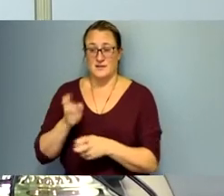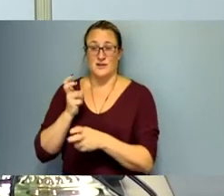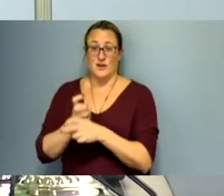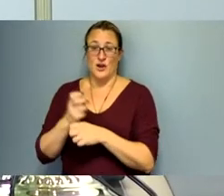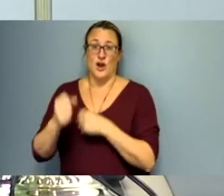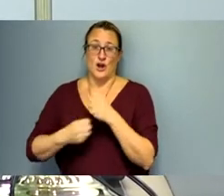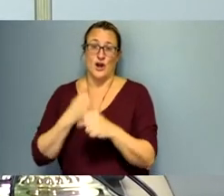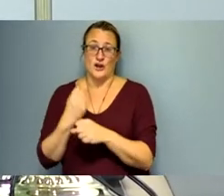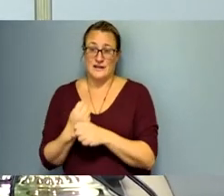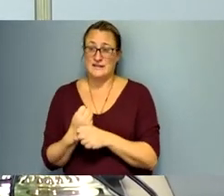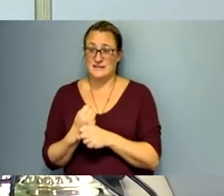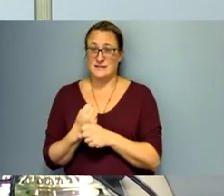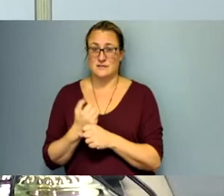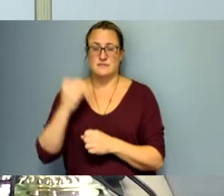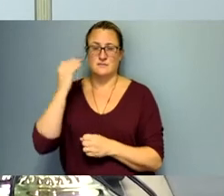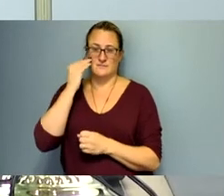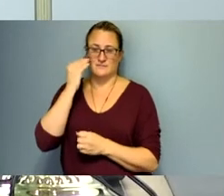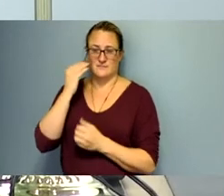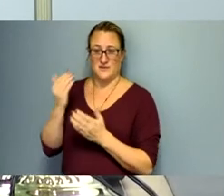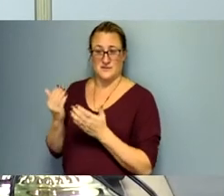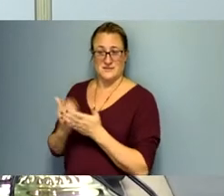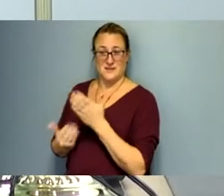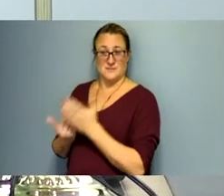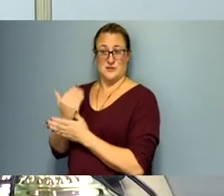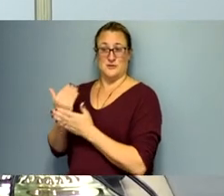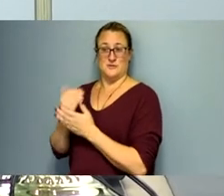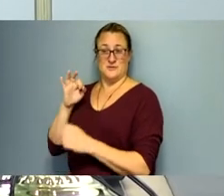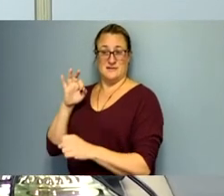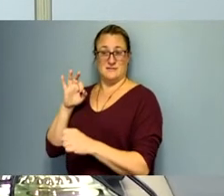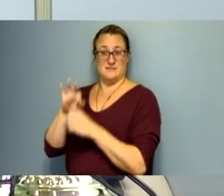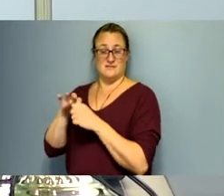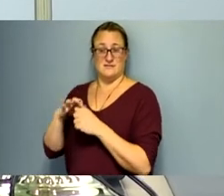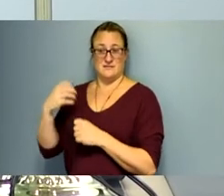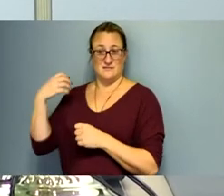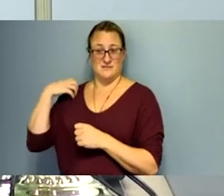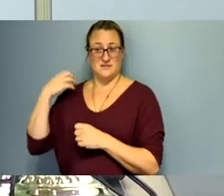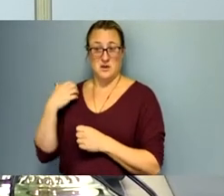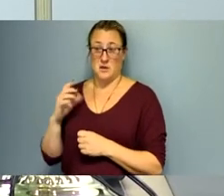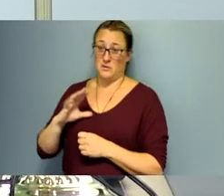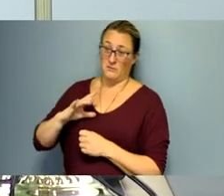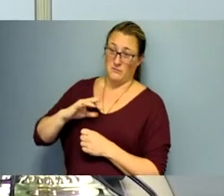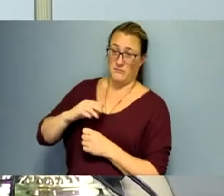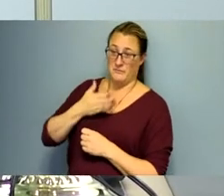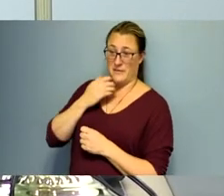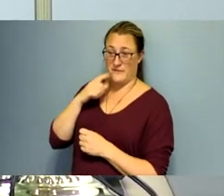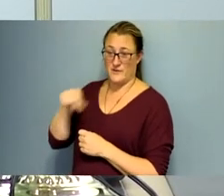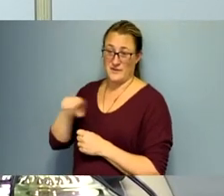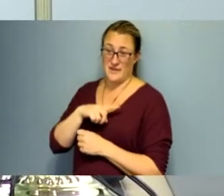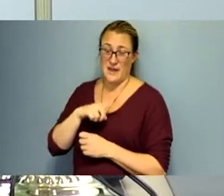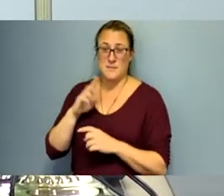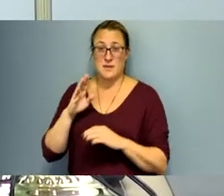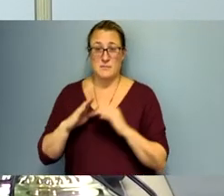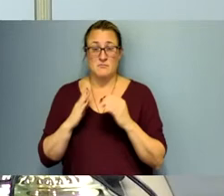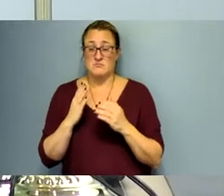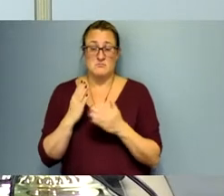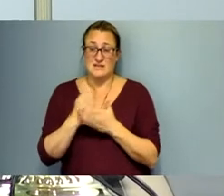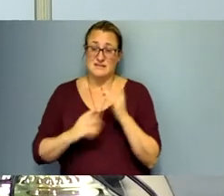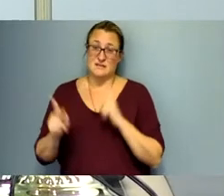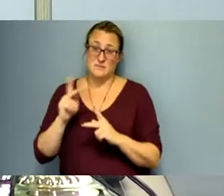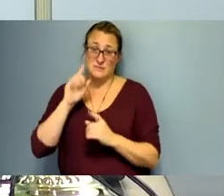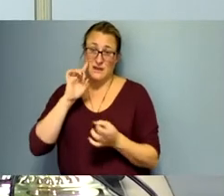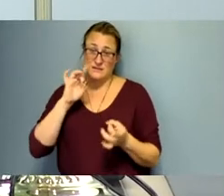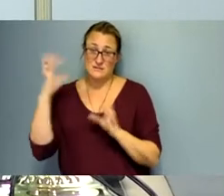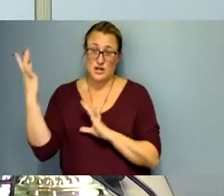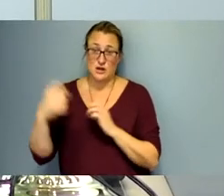some of the you know our newly elected officials certainly had you know uh it was a good a little bit better for them than some others um in